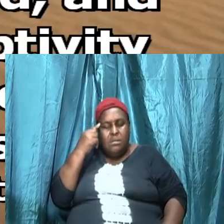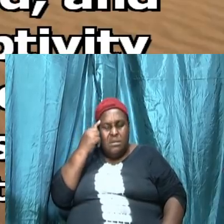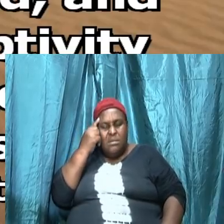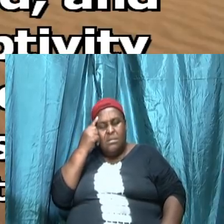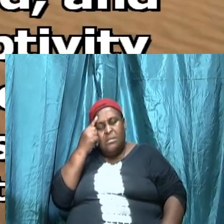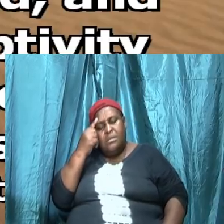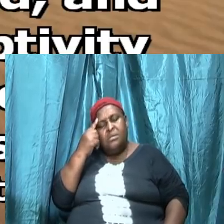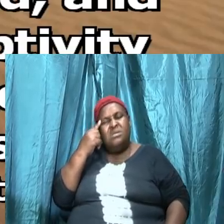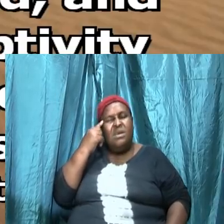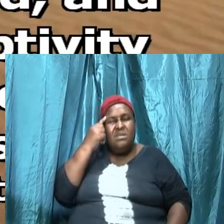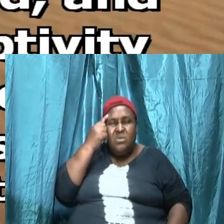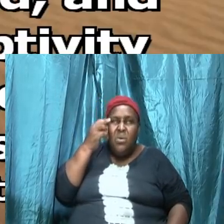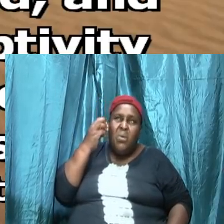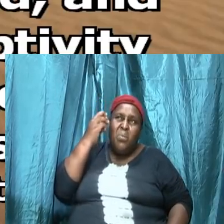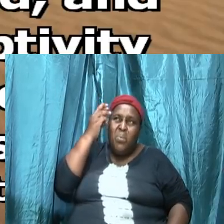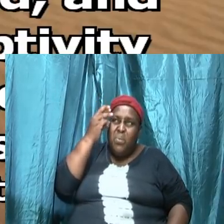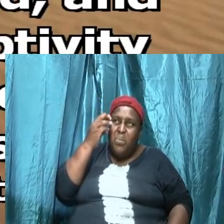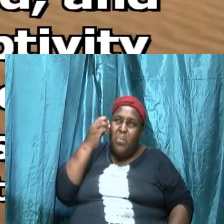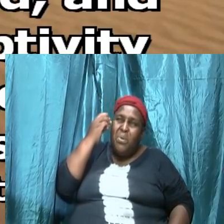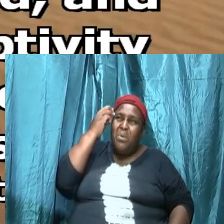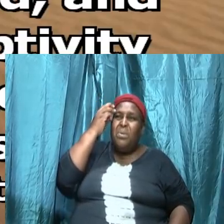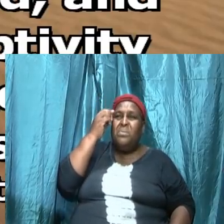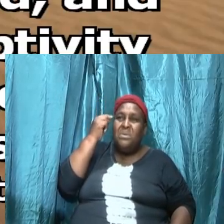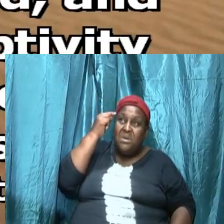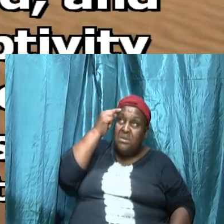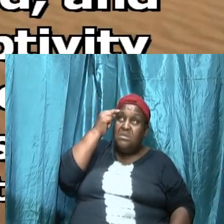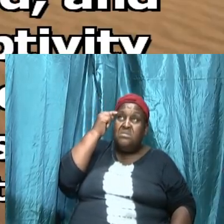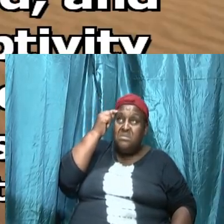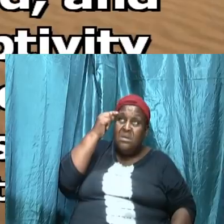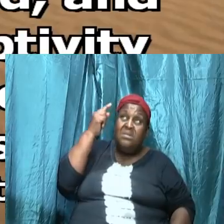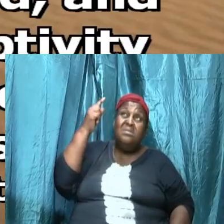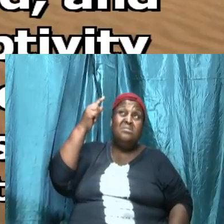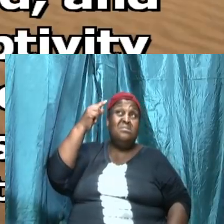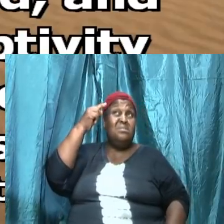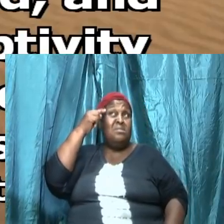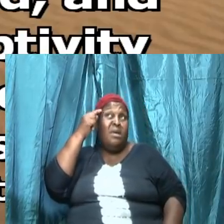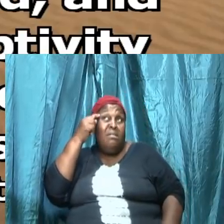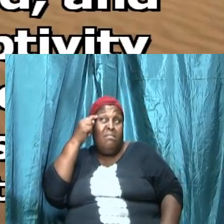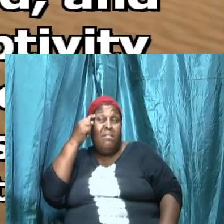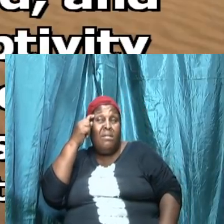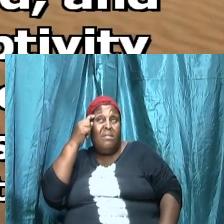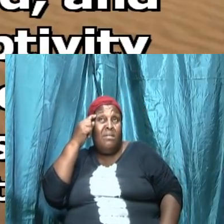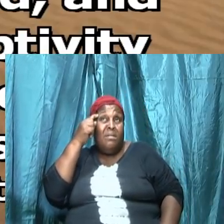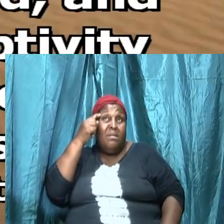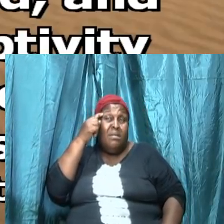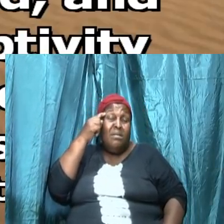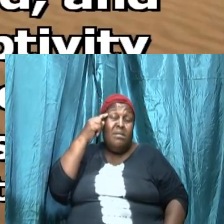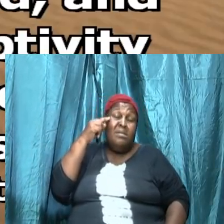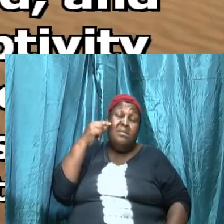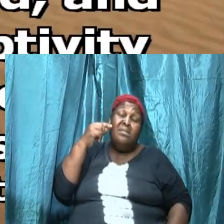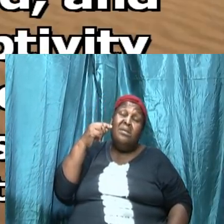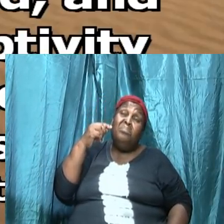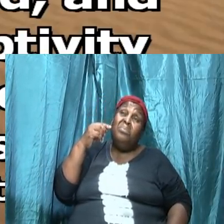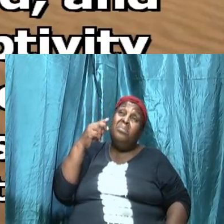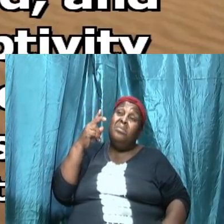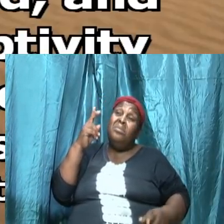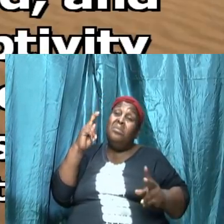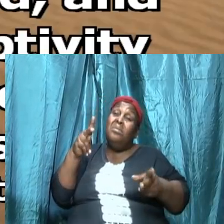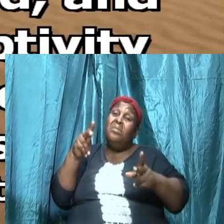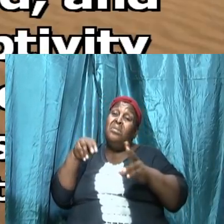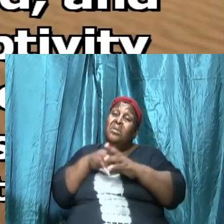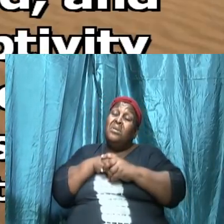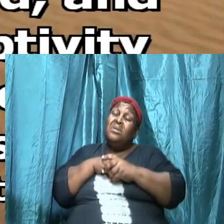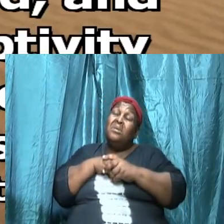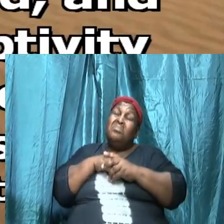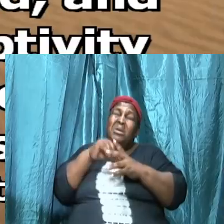that's exactly what happens and then before we know it you know we know it the couple start to think this of each